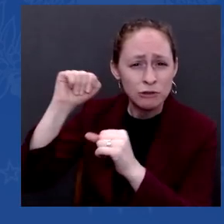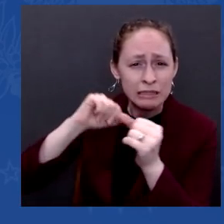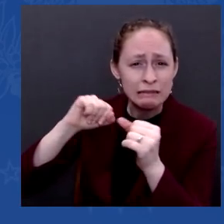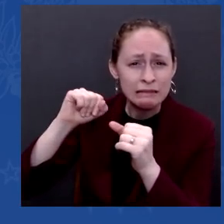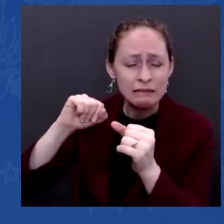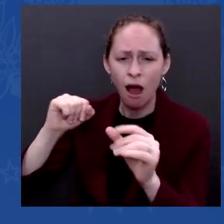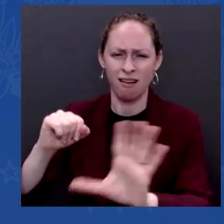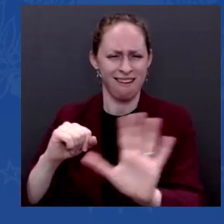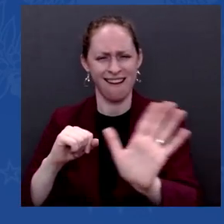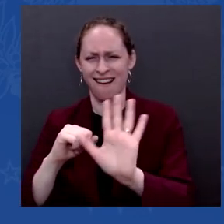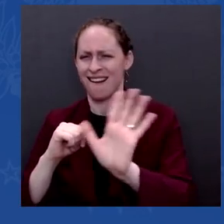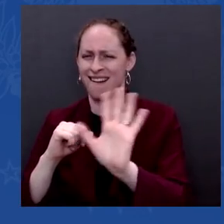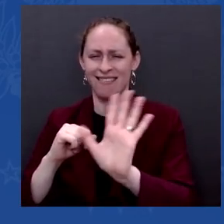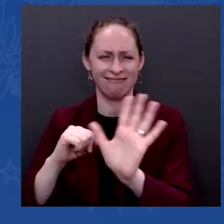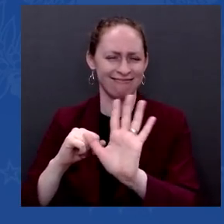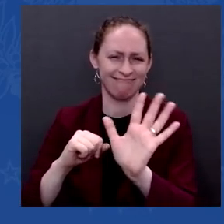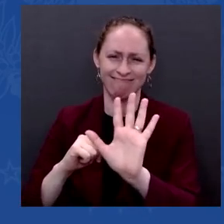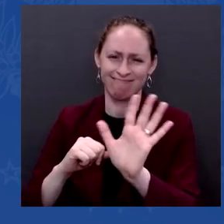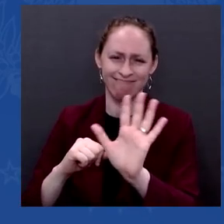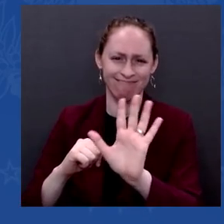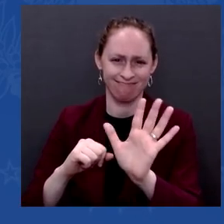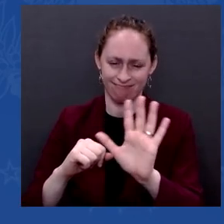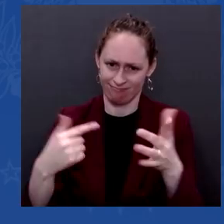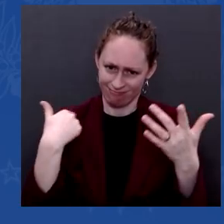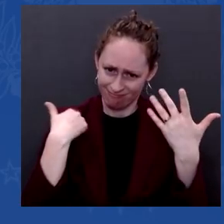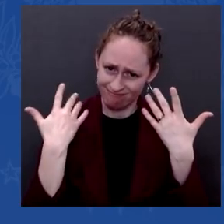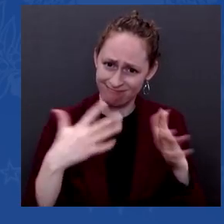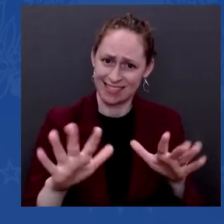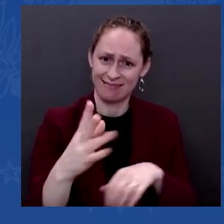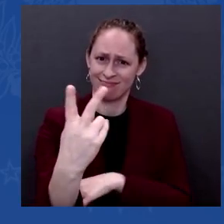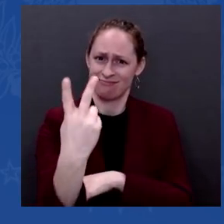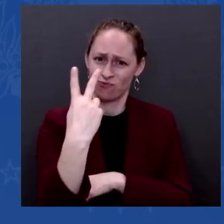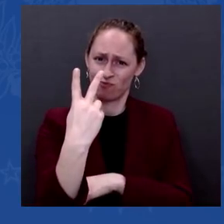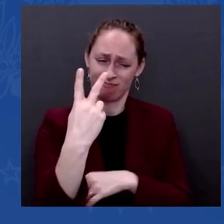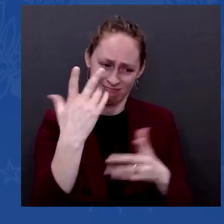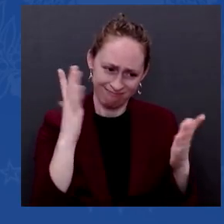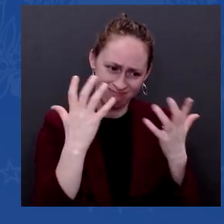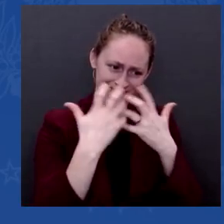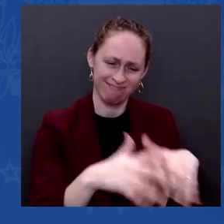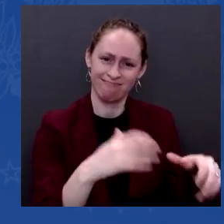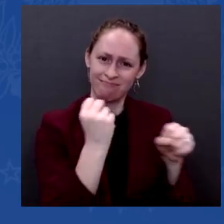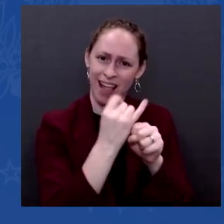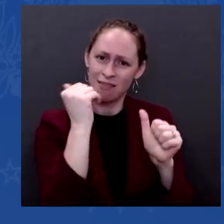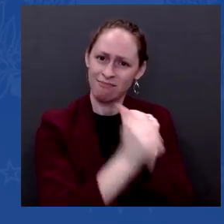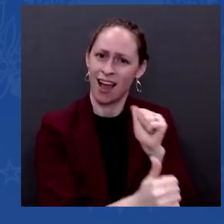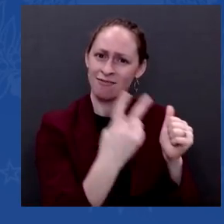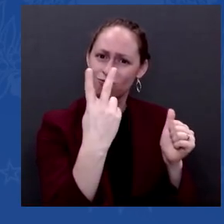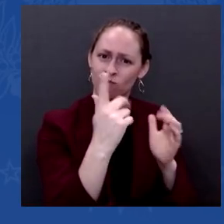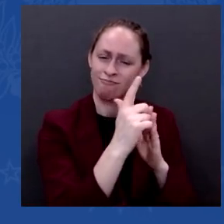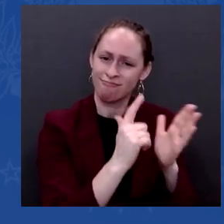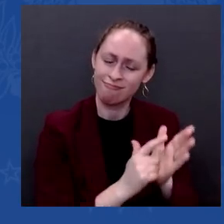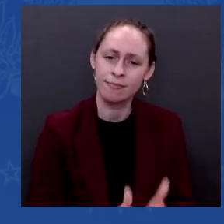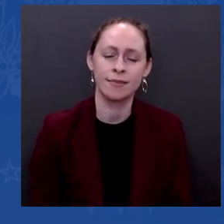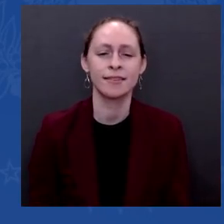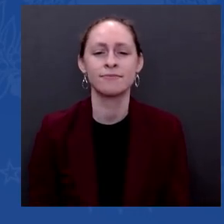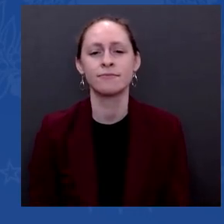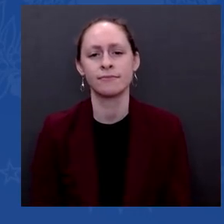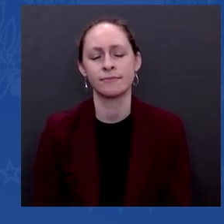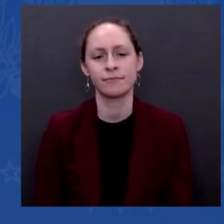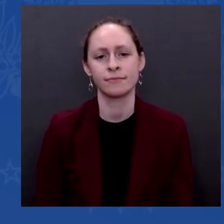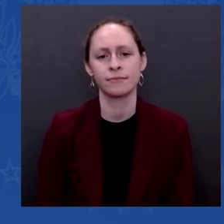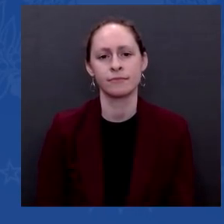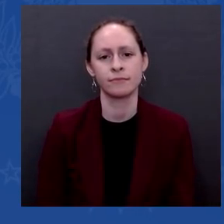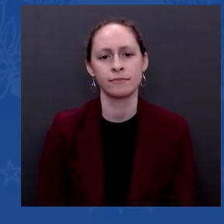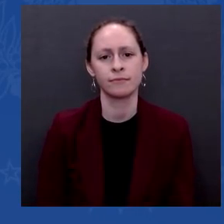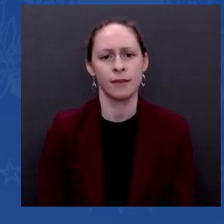in the first year. But currently, Mr. President, your spending package, voting rights legislation — they're not going anywhere. — That's true. — So is there anything that you